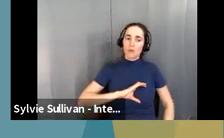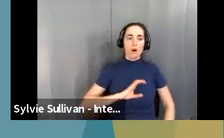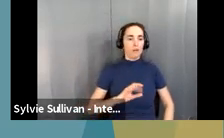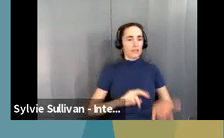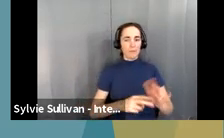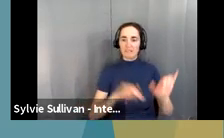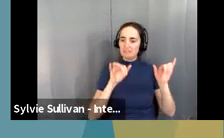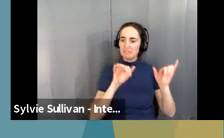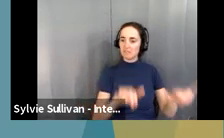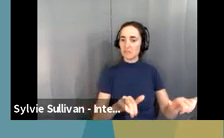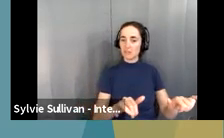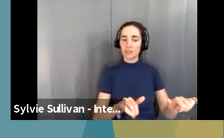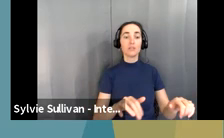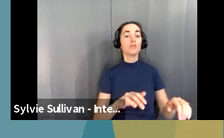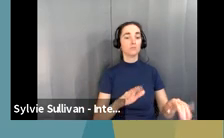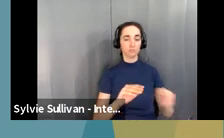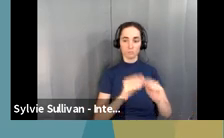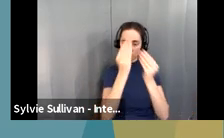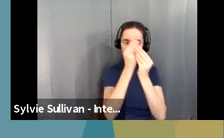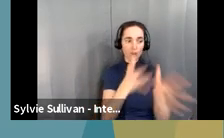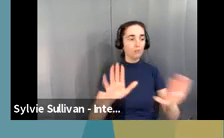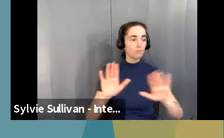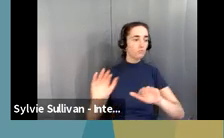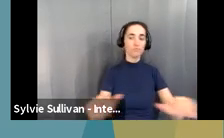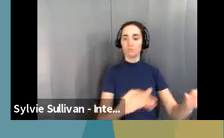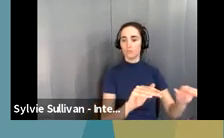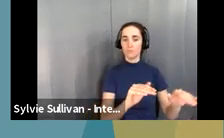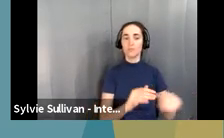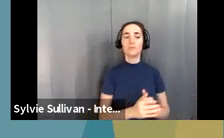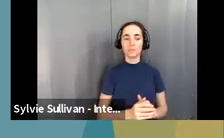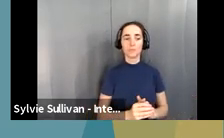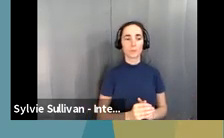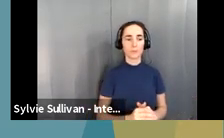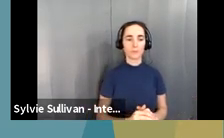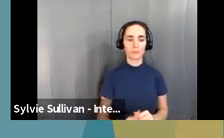so we want to make sure that we're putting this information out there and keeping it up. Um,